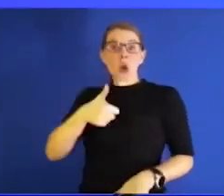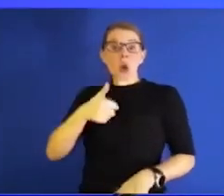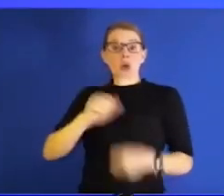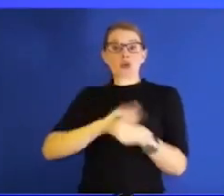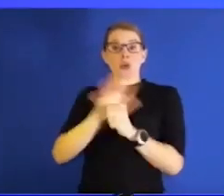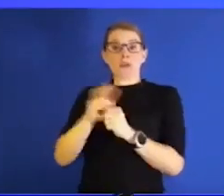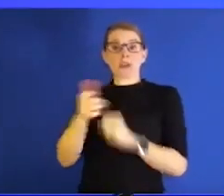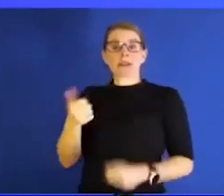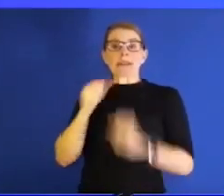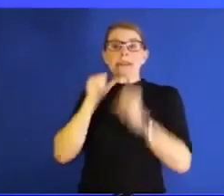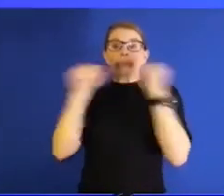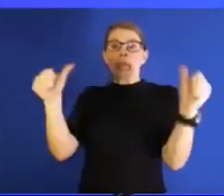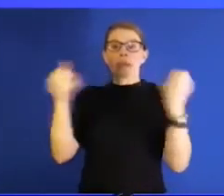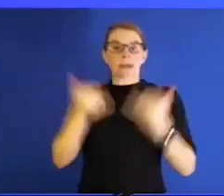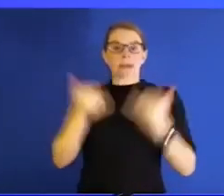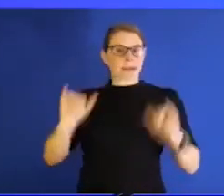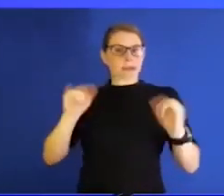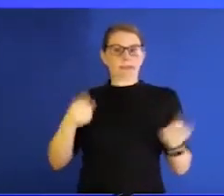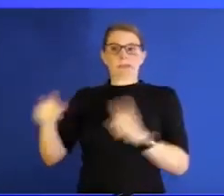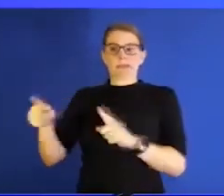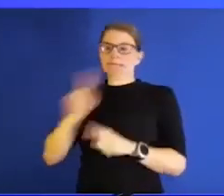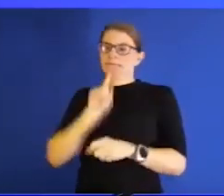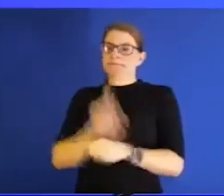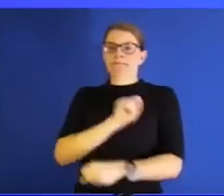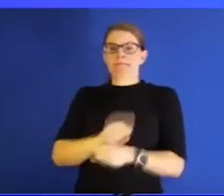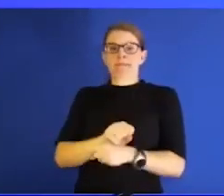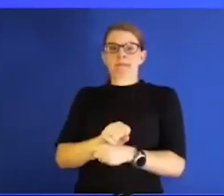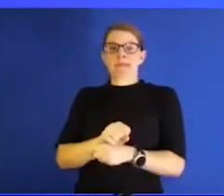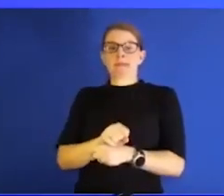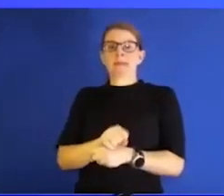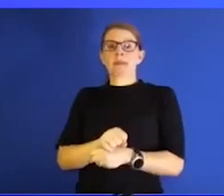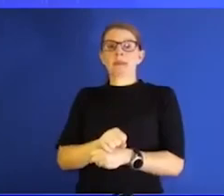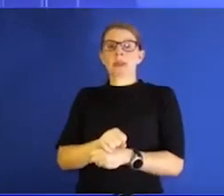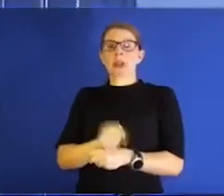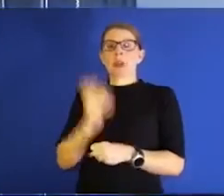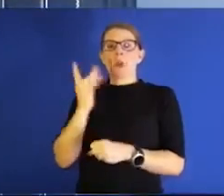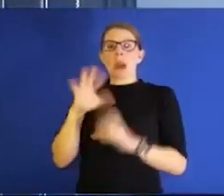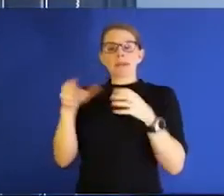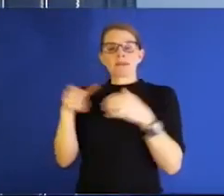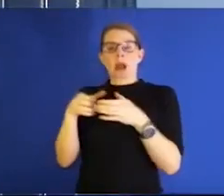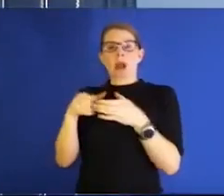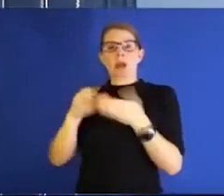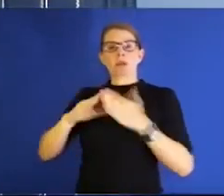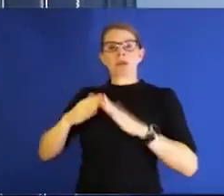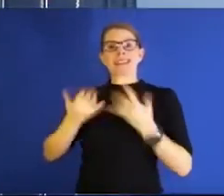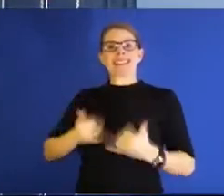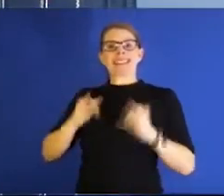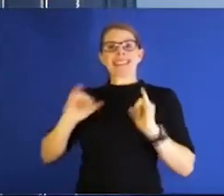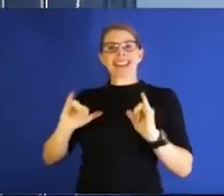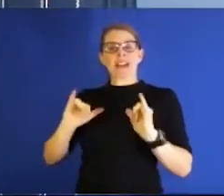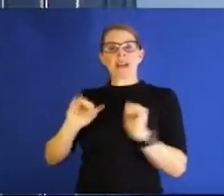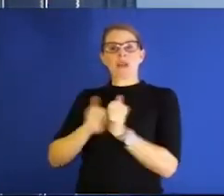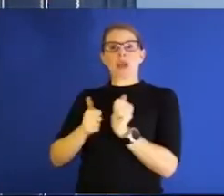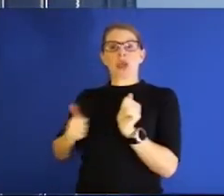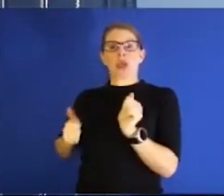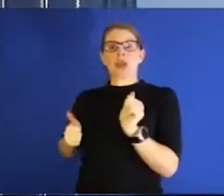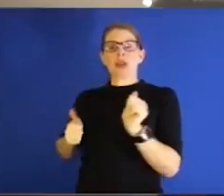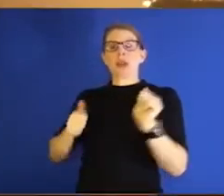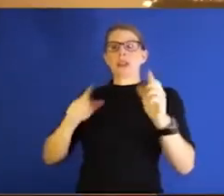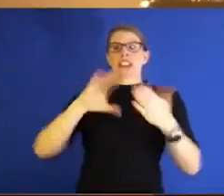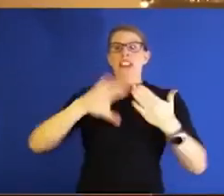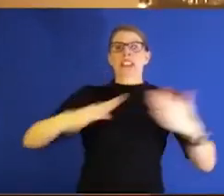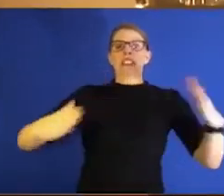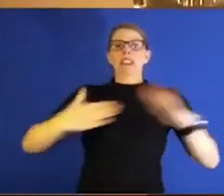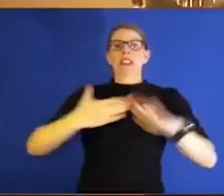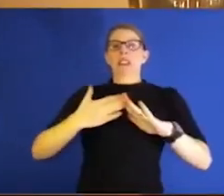still a thing. It is still very real. We're going to take a look at why smaller communities are still trailing bigger cities when it comes to fighting COVID.